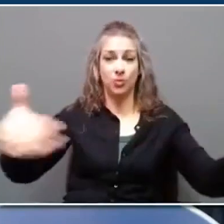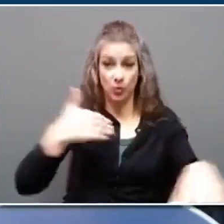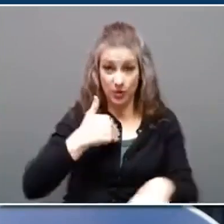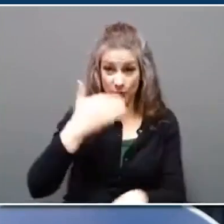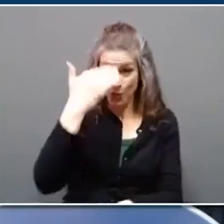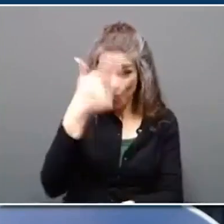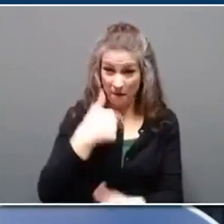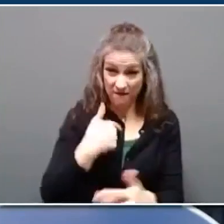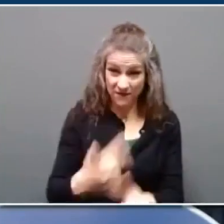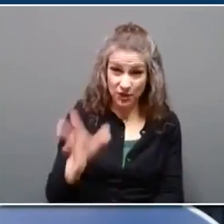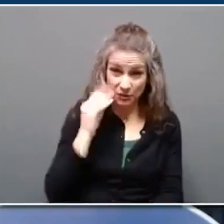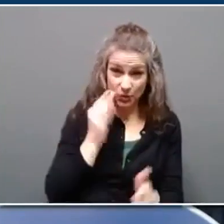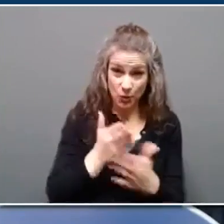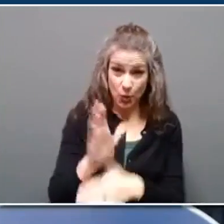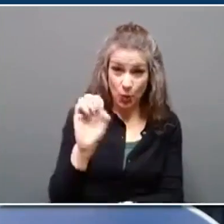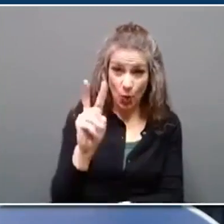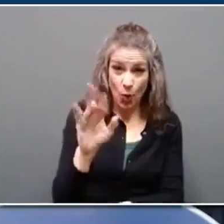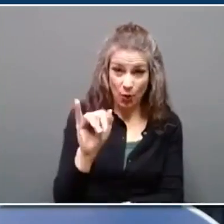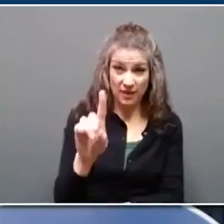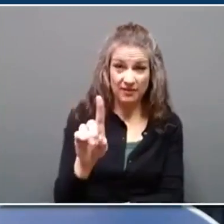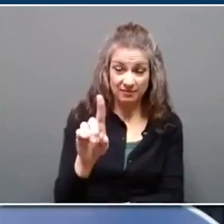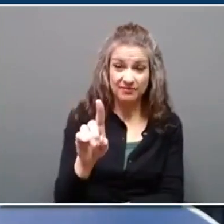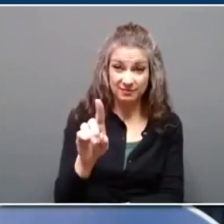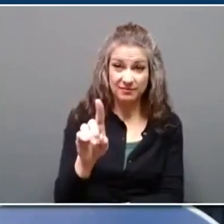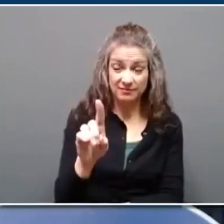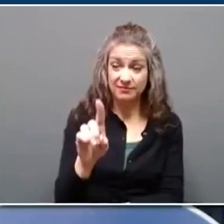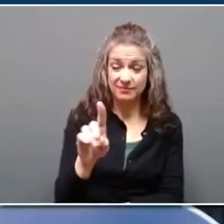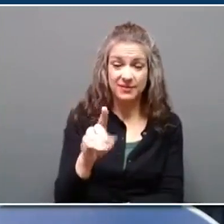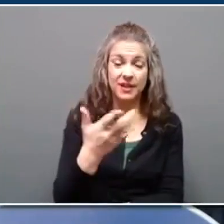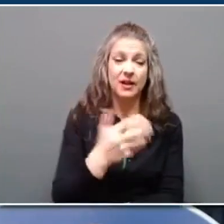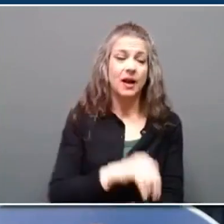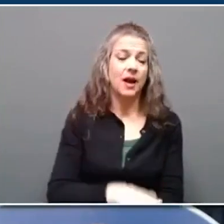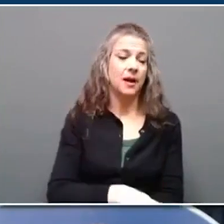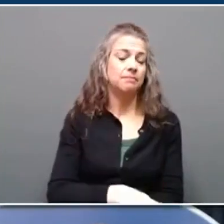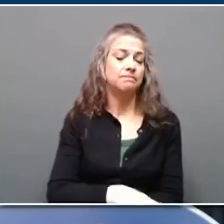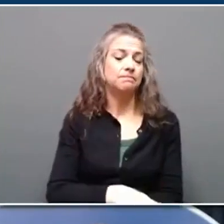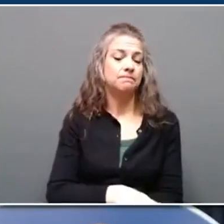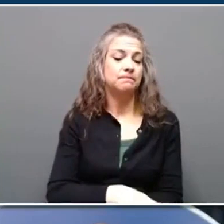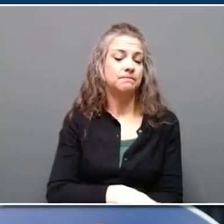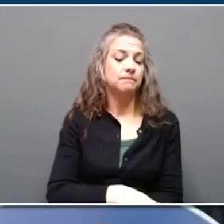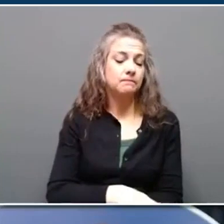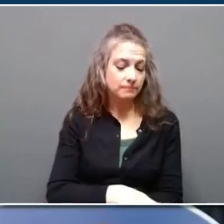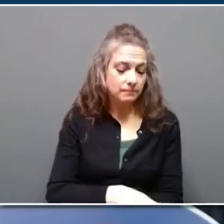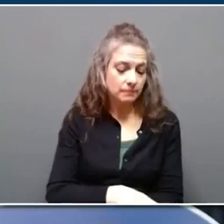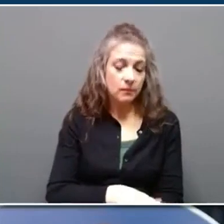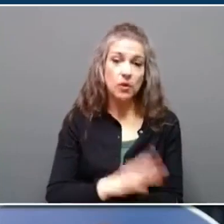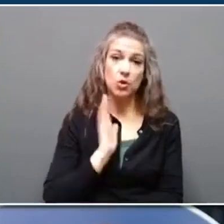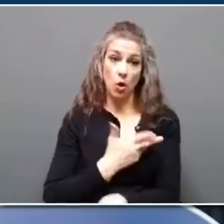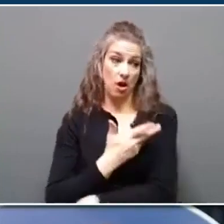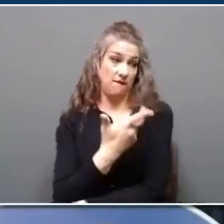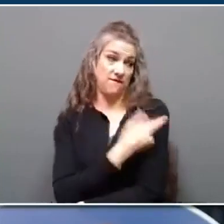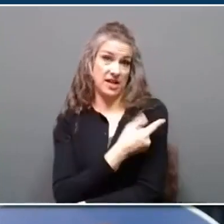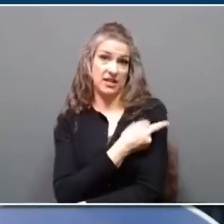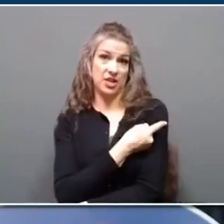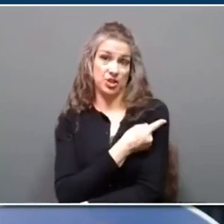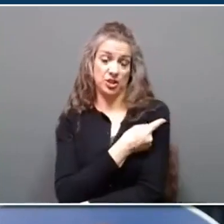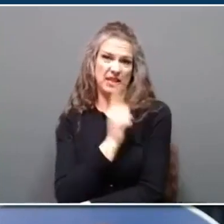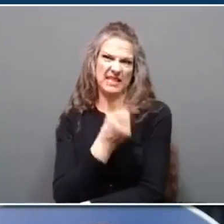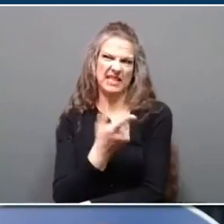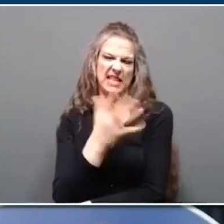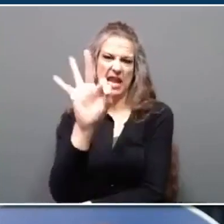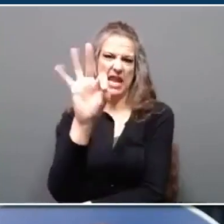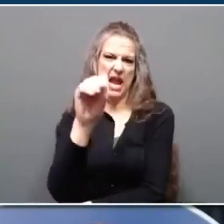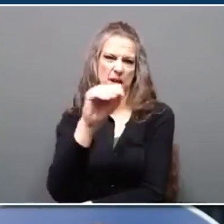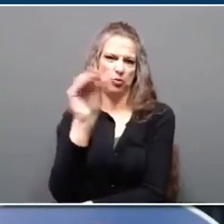COVID just for the last few years. So, folks, our vaccination rate is only about 90% for